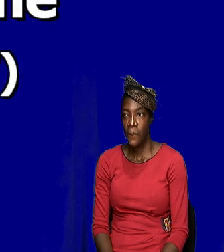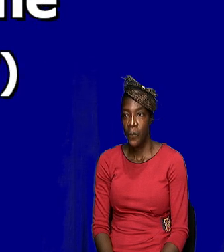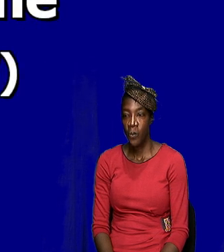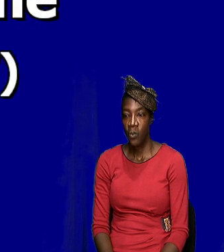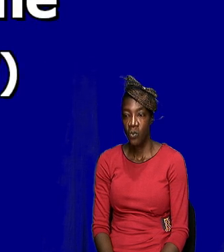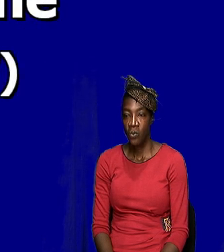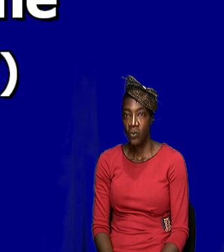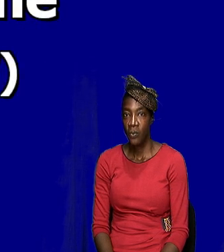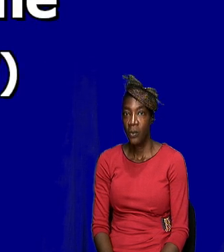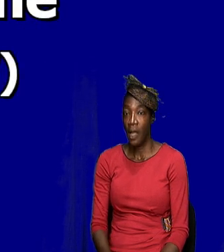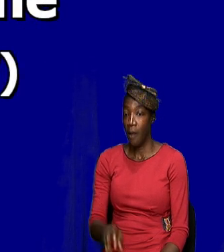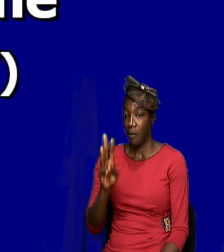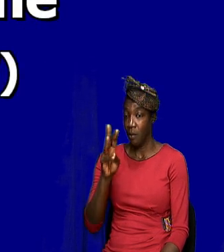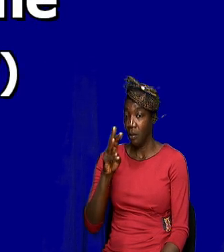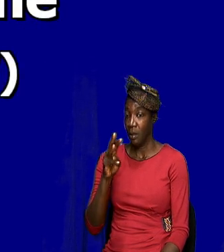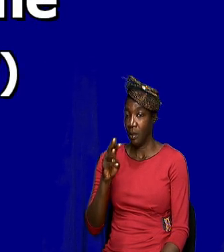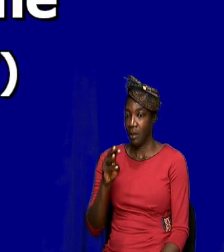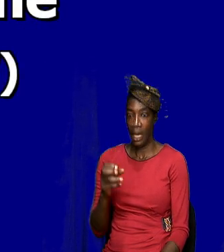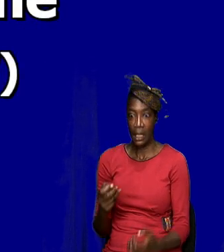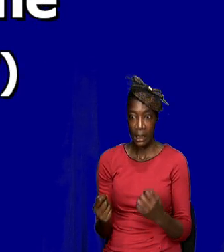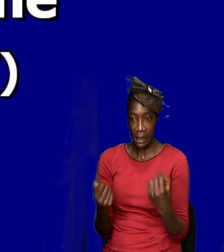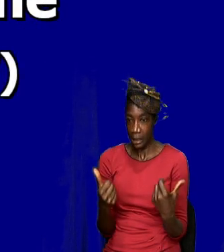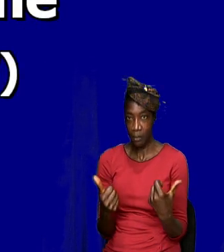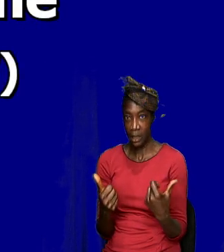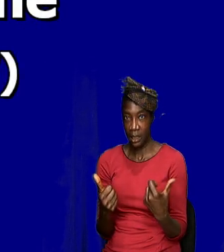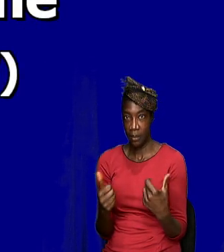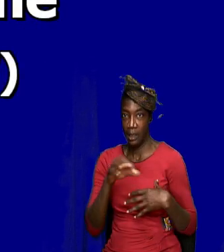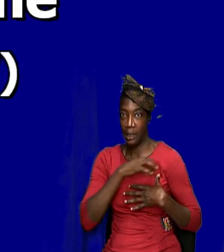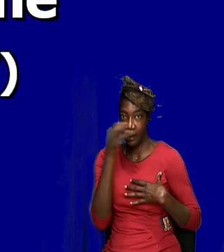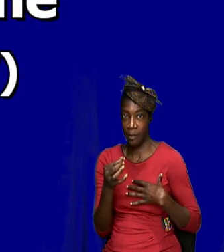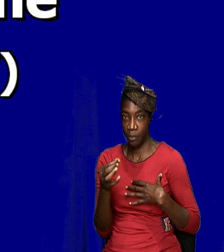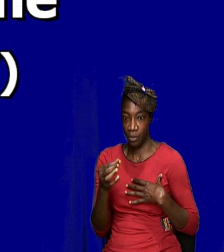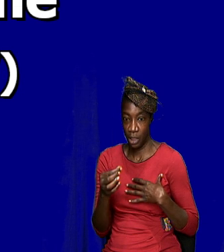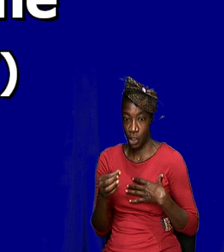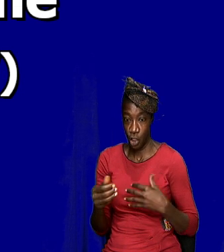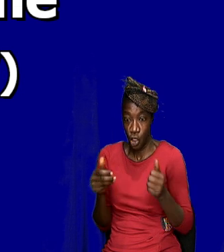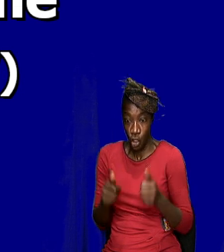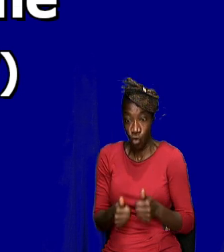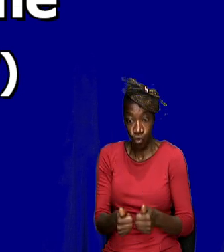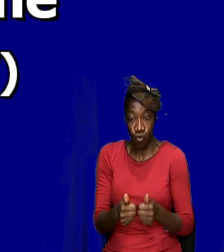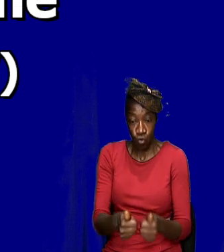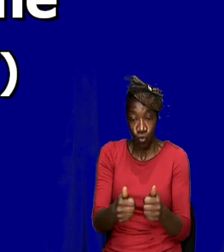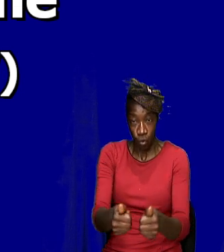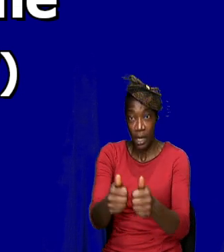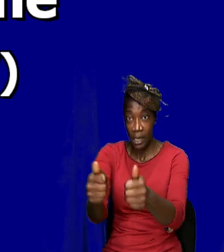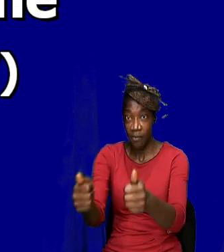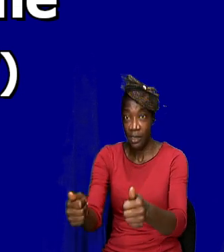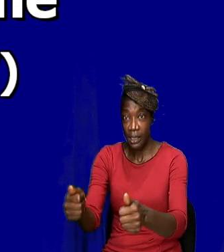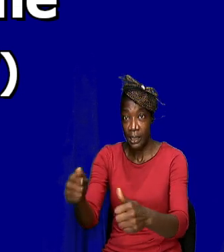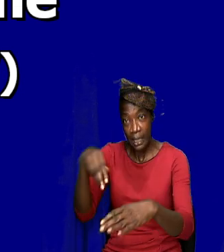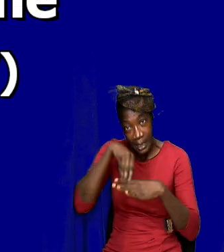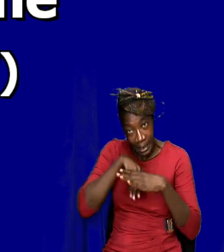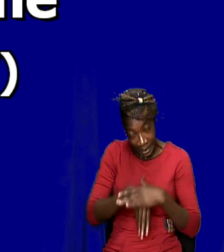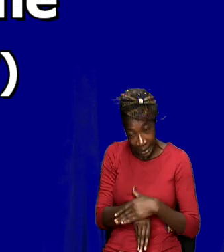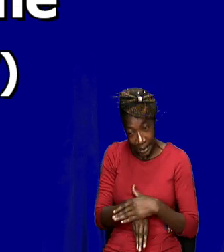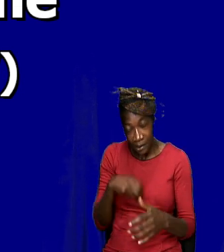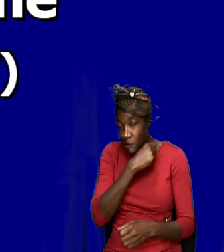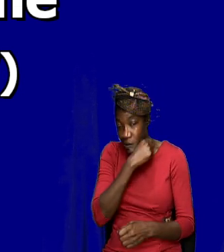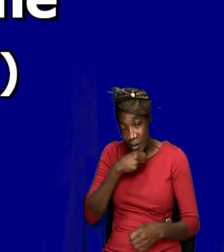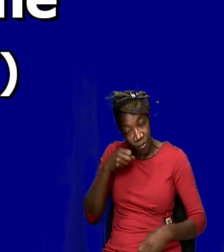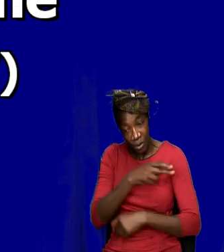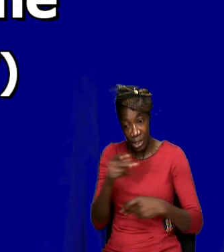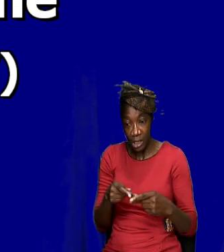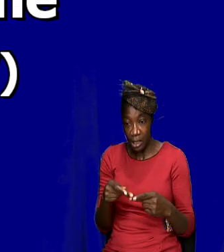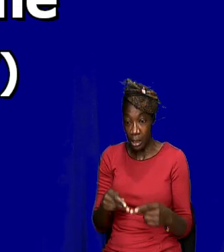So, Mark said, Immediately the Spirit driveth him into the wilderness. A bit